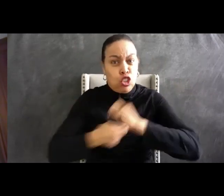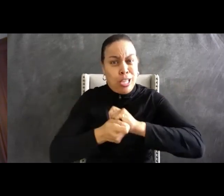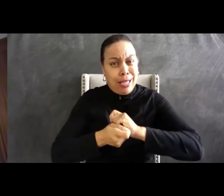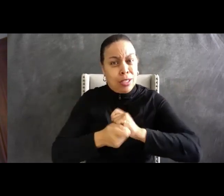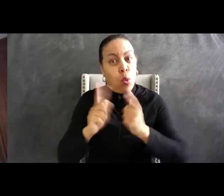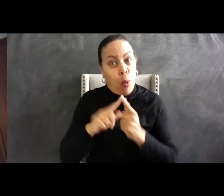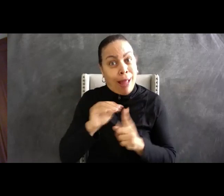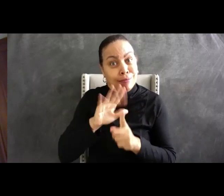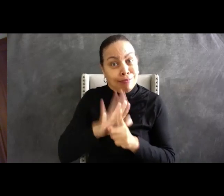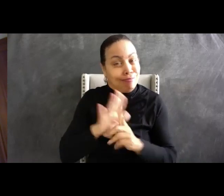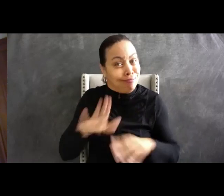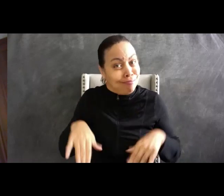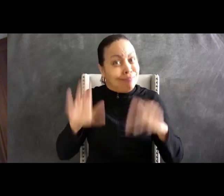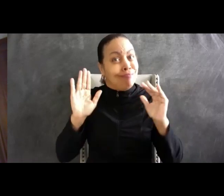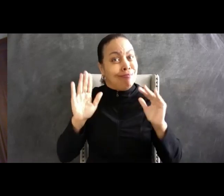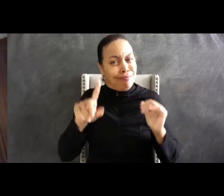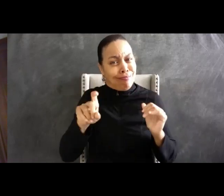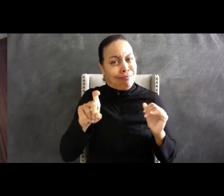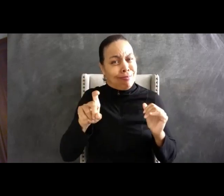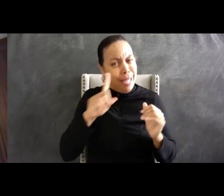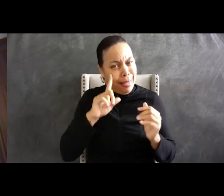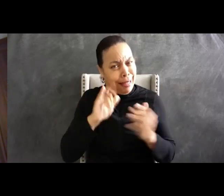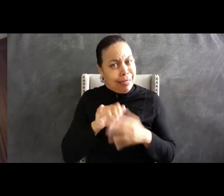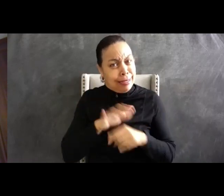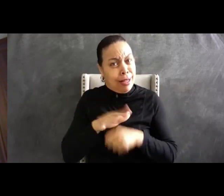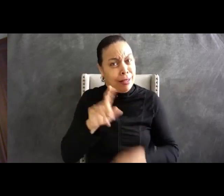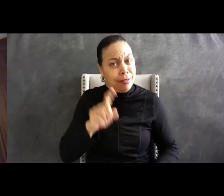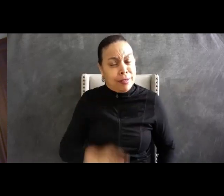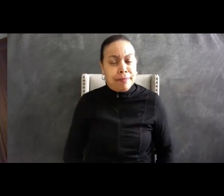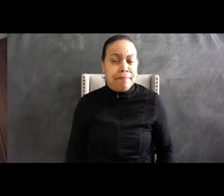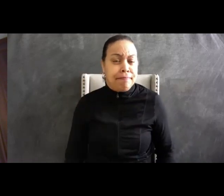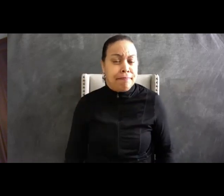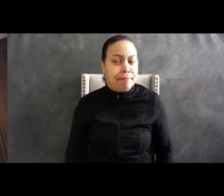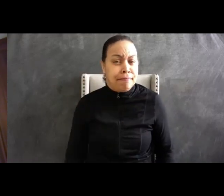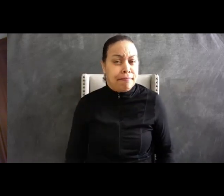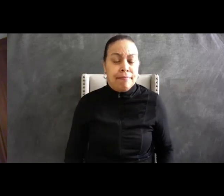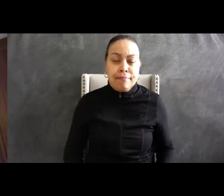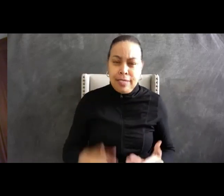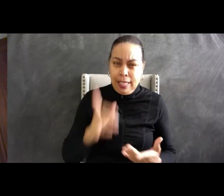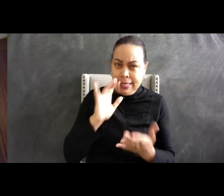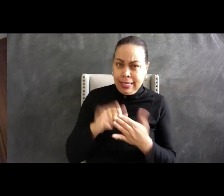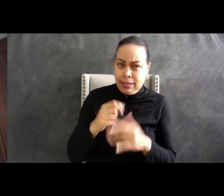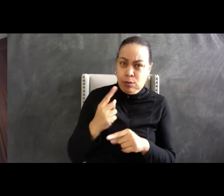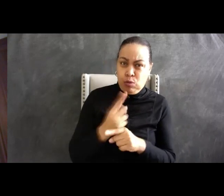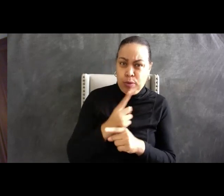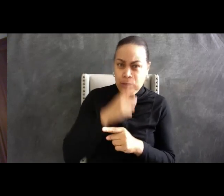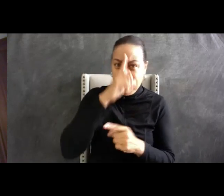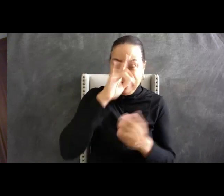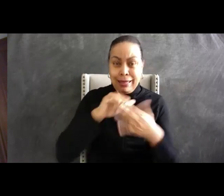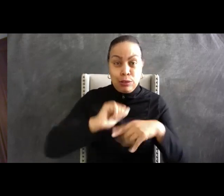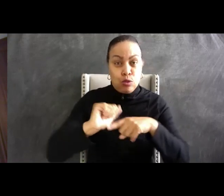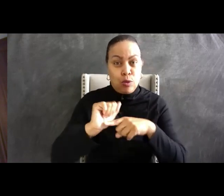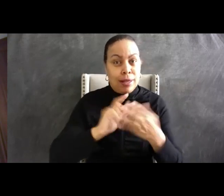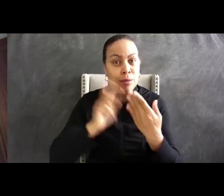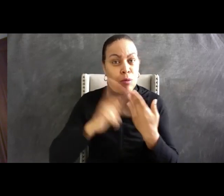ensure officers are held accountable to incorporate the training into the way they perform their duties would